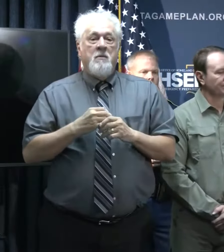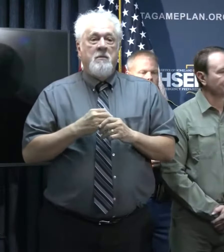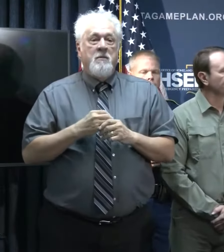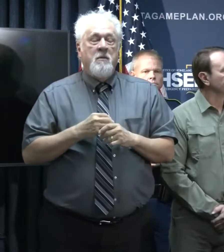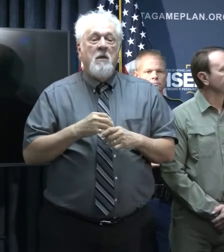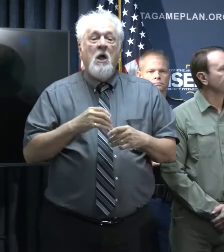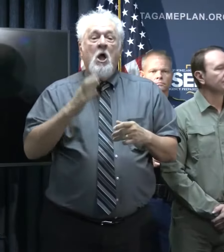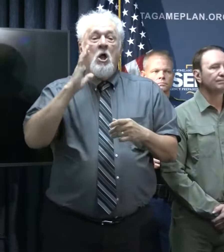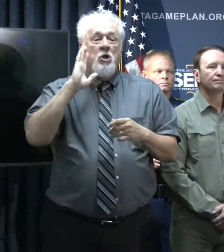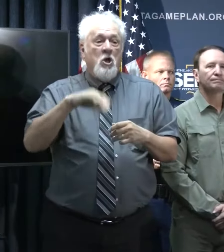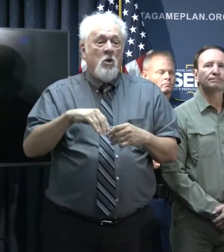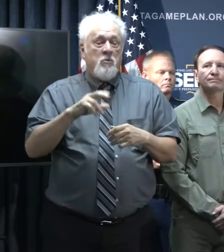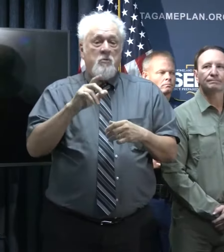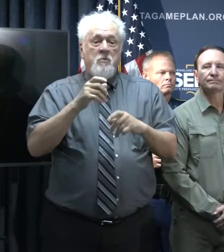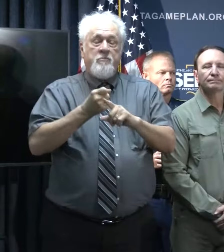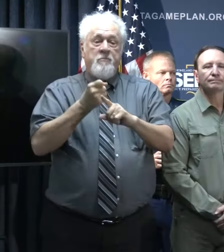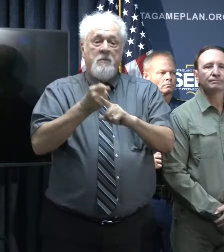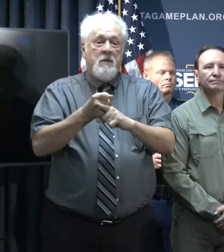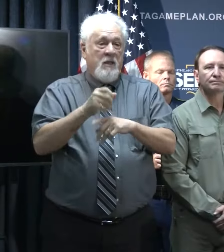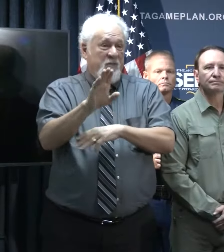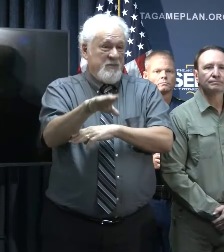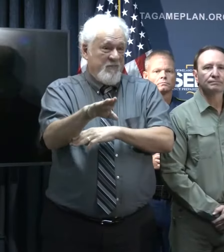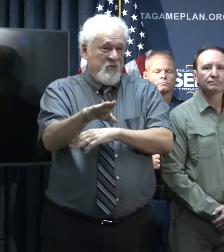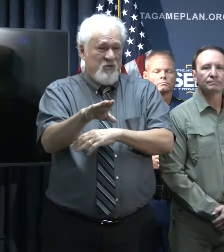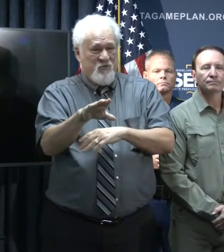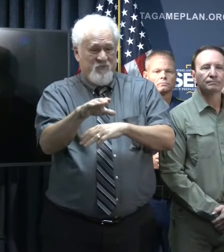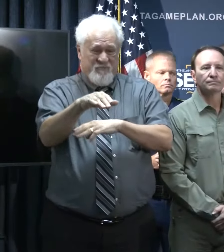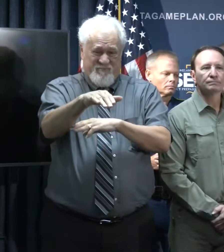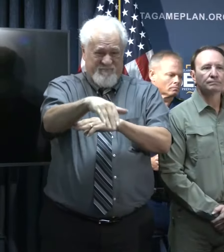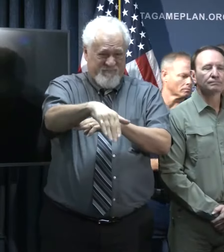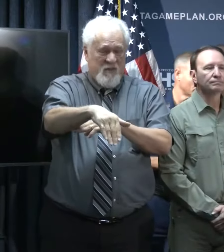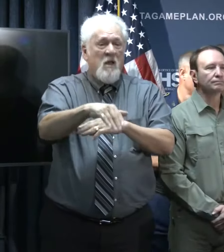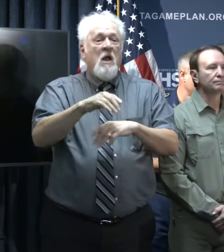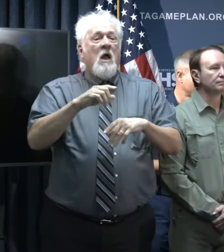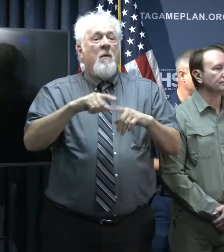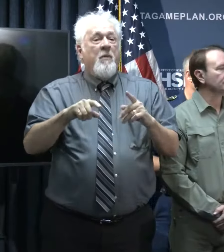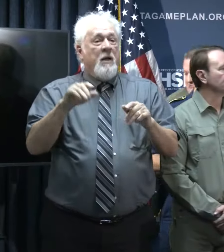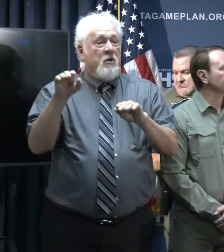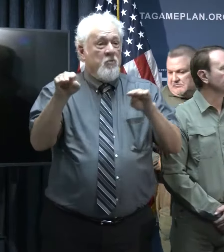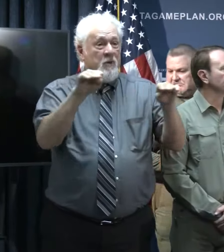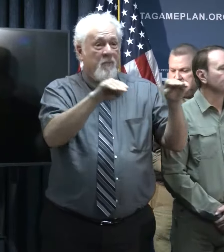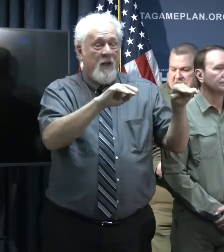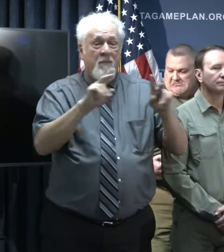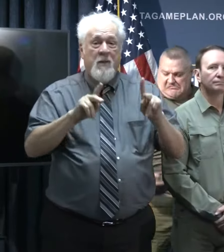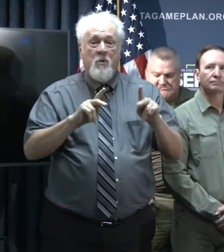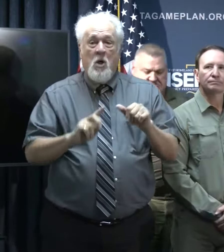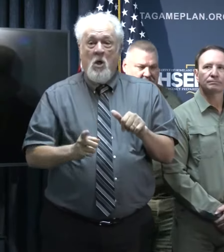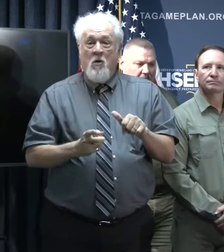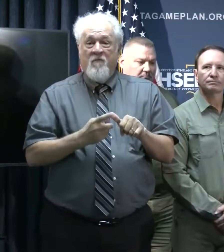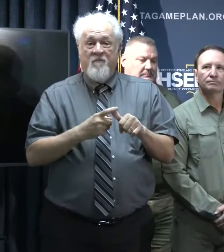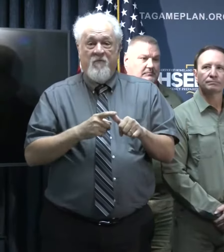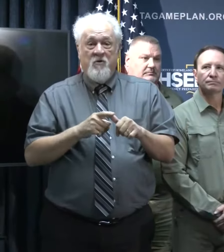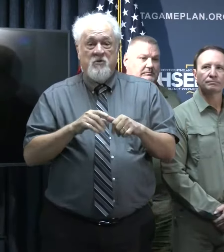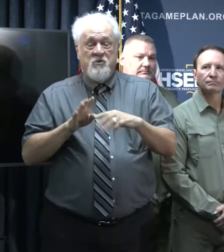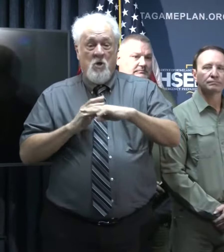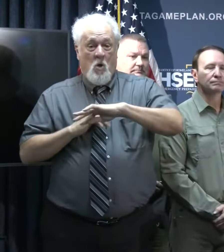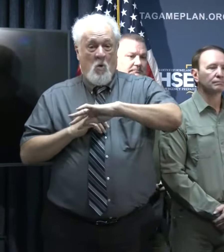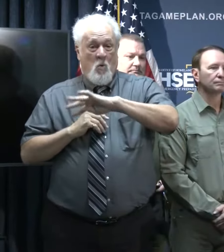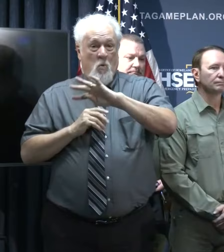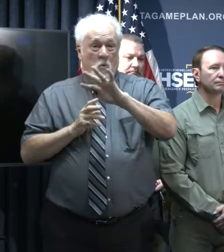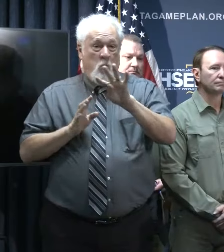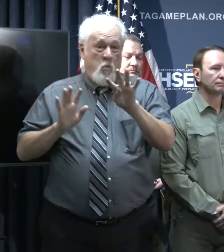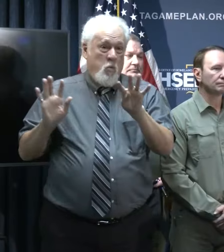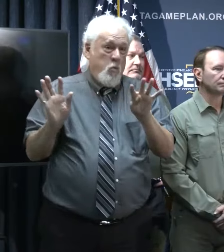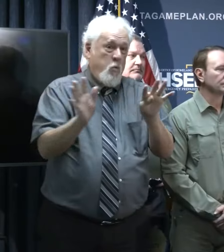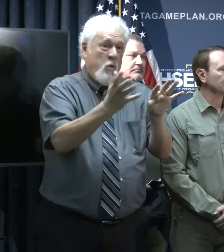So, know that the landfall will be later this afternoon into the evening hours. But I want to remind everybody that the first wave of tropical storm-force